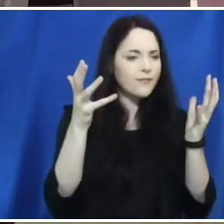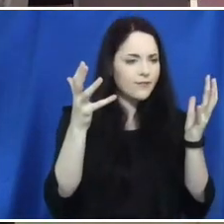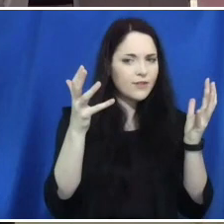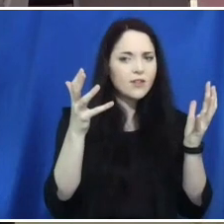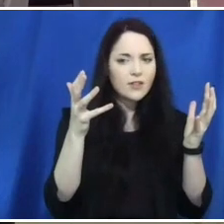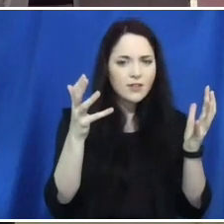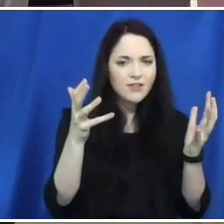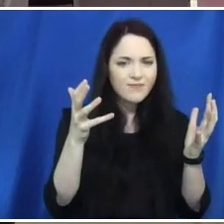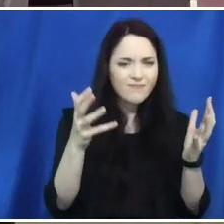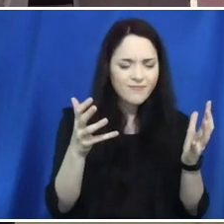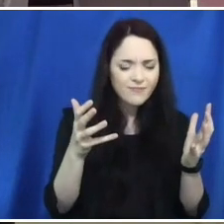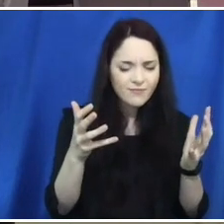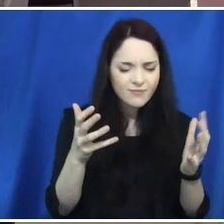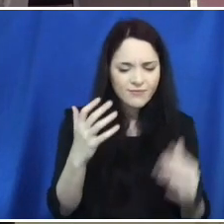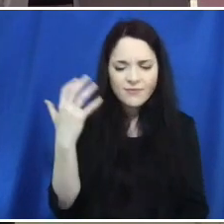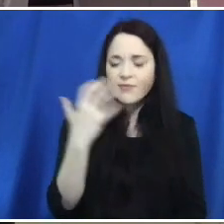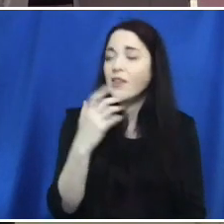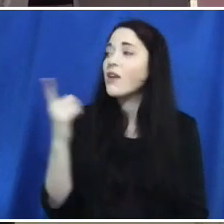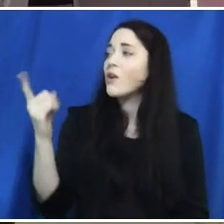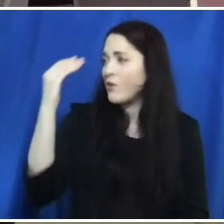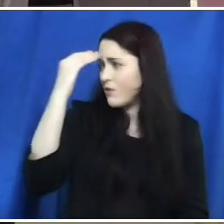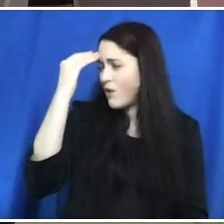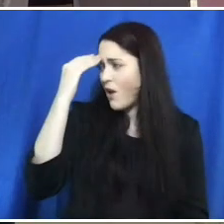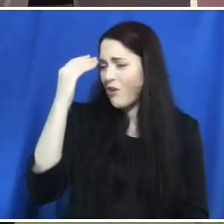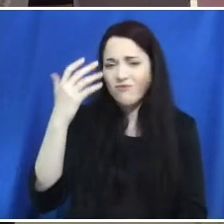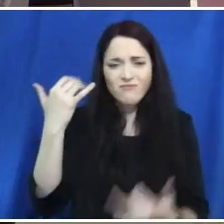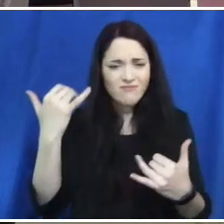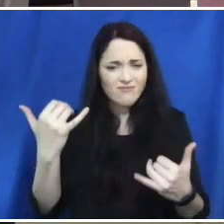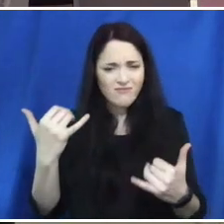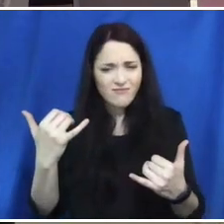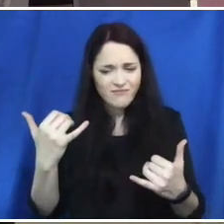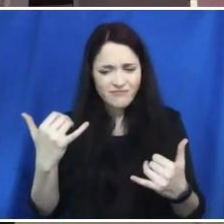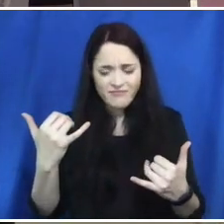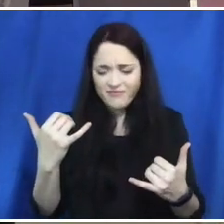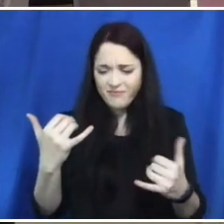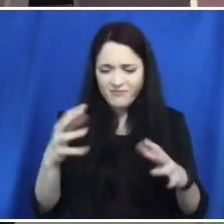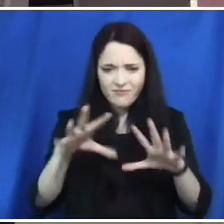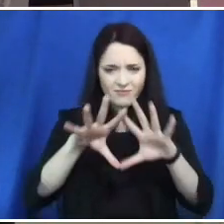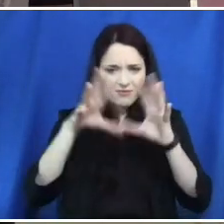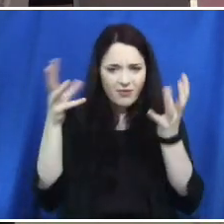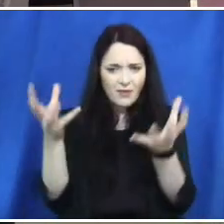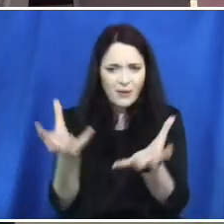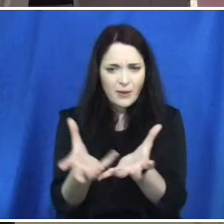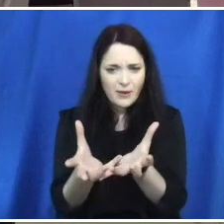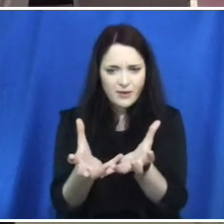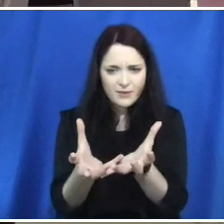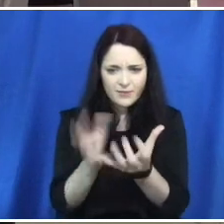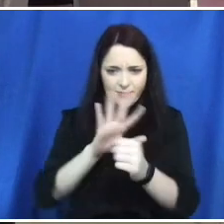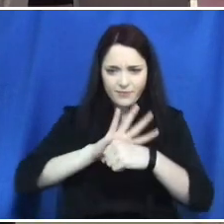God, as you know, we live in a war-torn, virus-torn world.